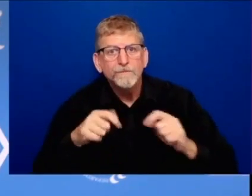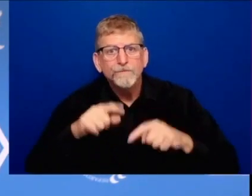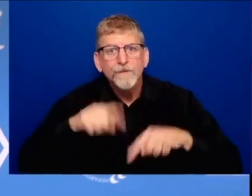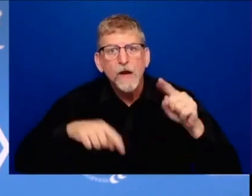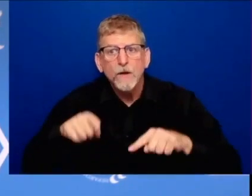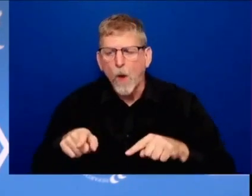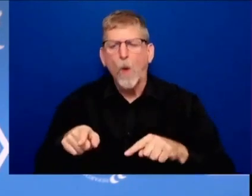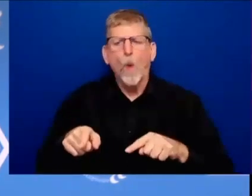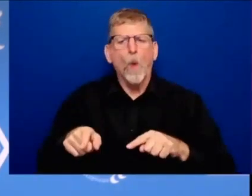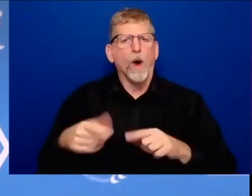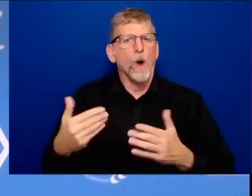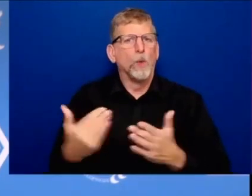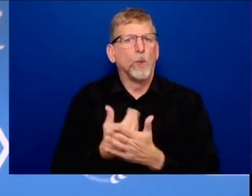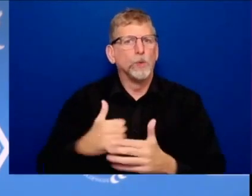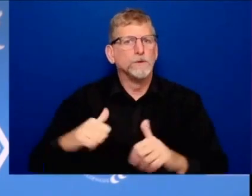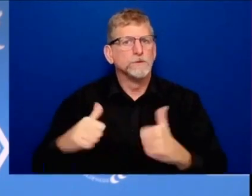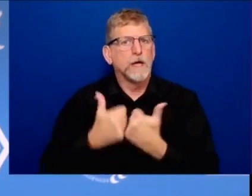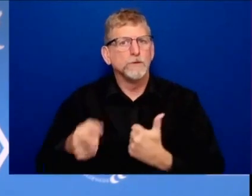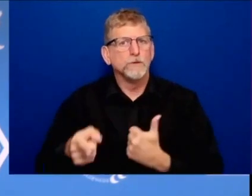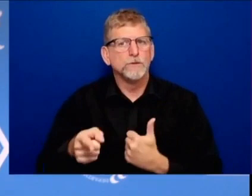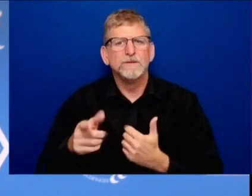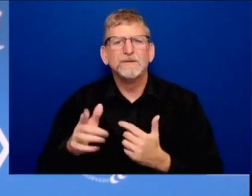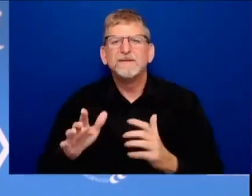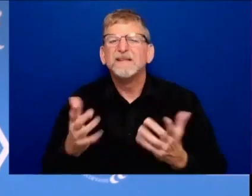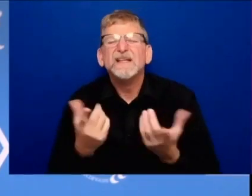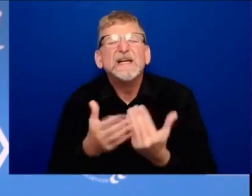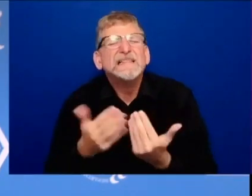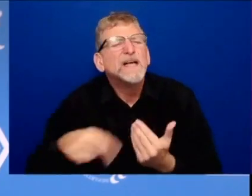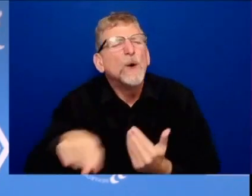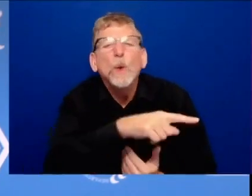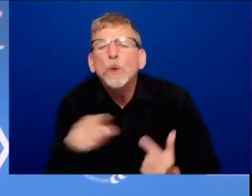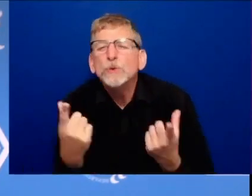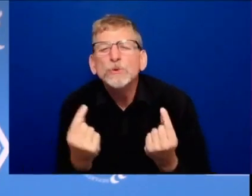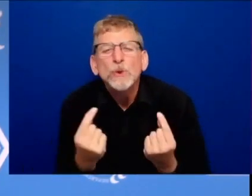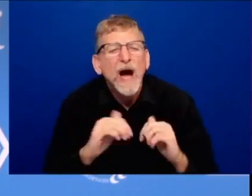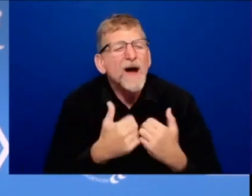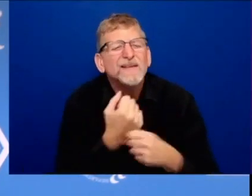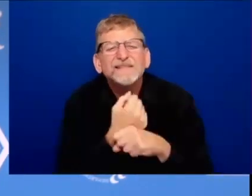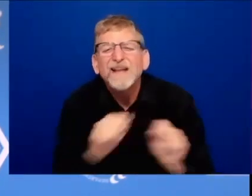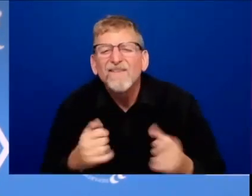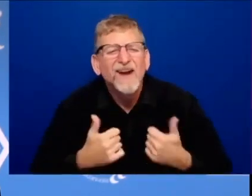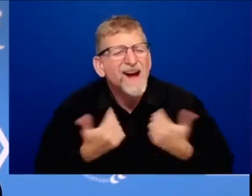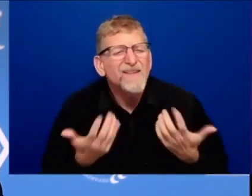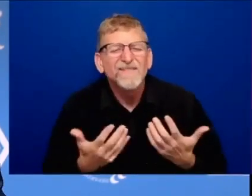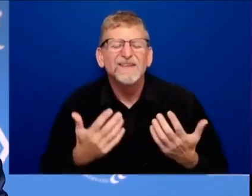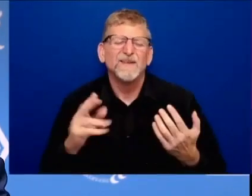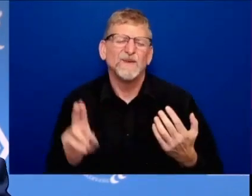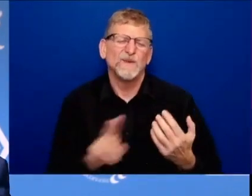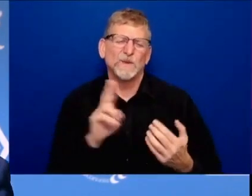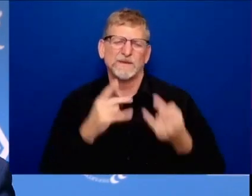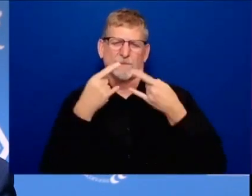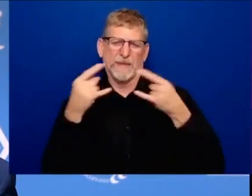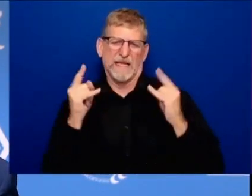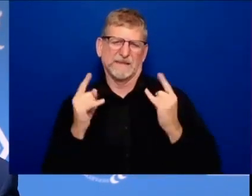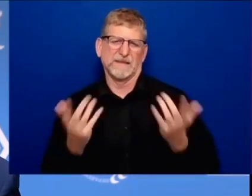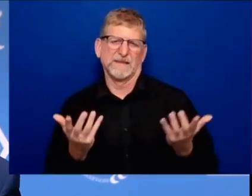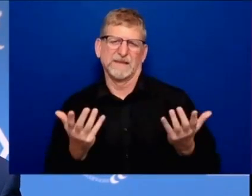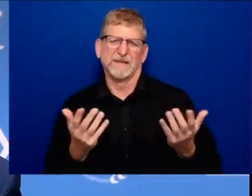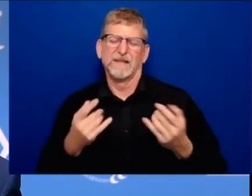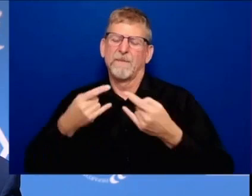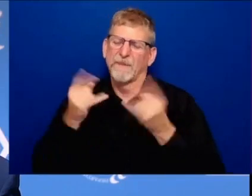lives but we need everyone to mask up and by the way i know it's a pain in the neck